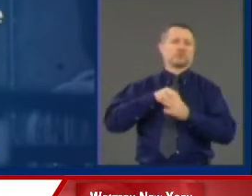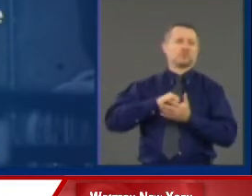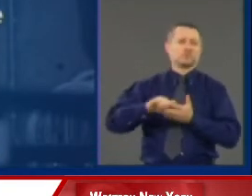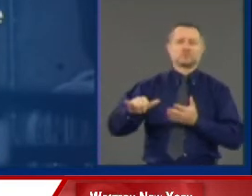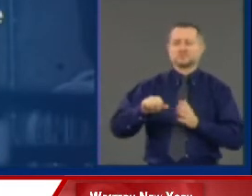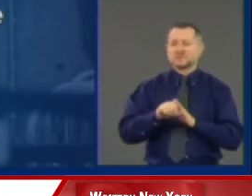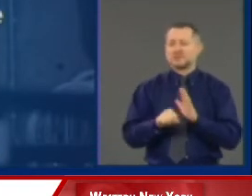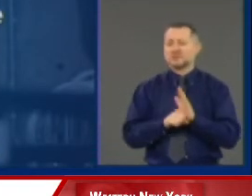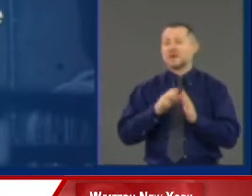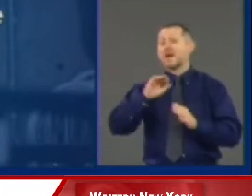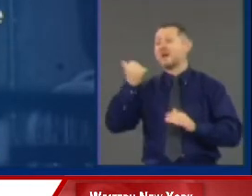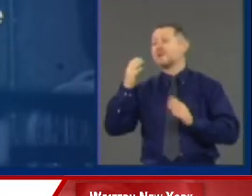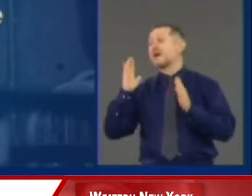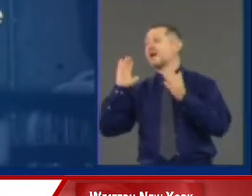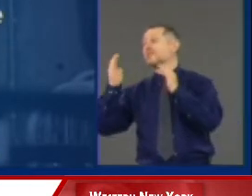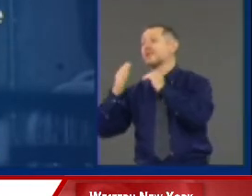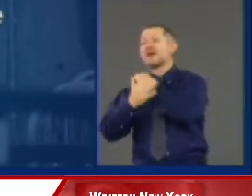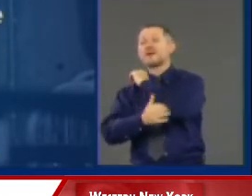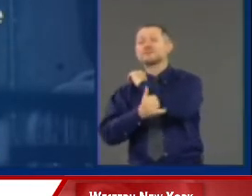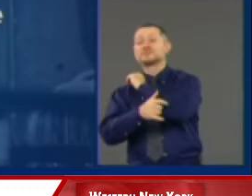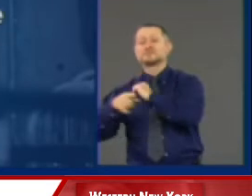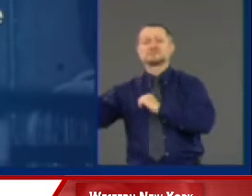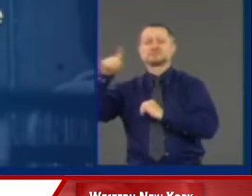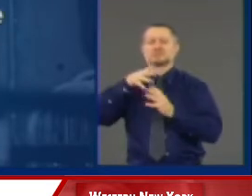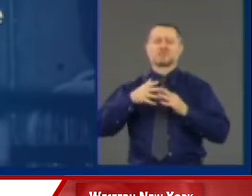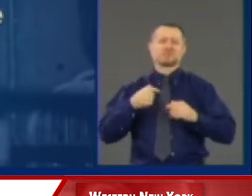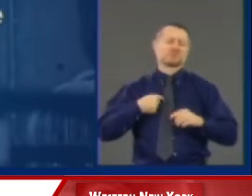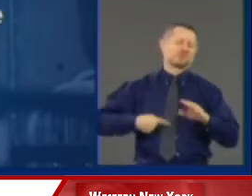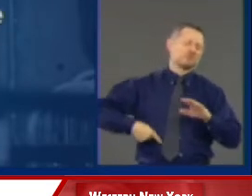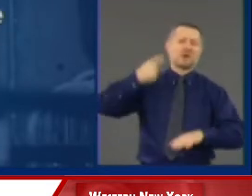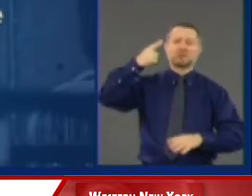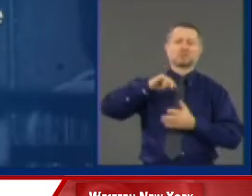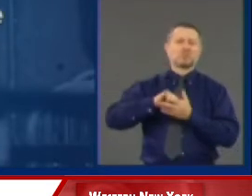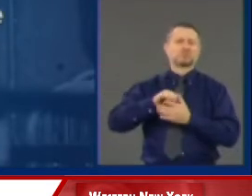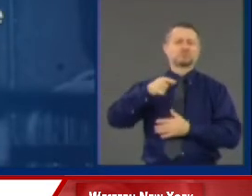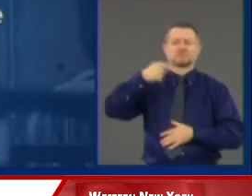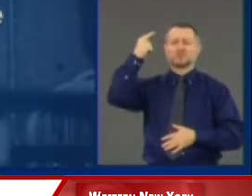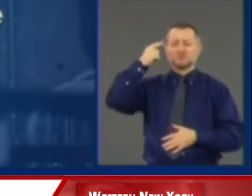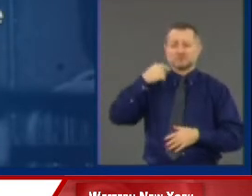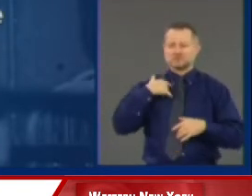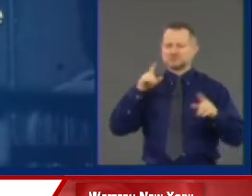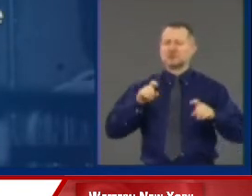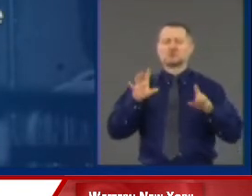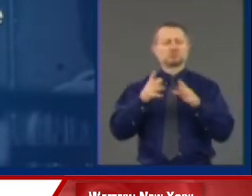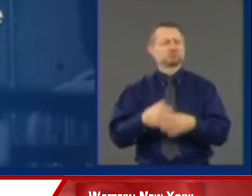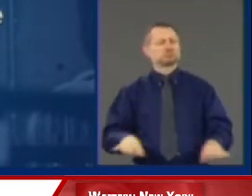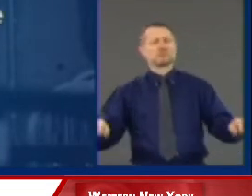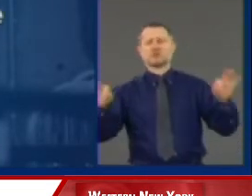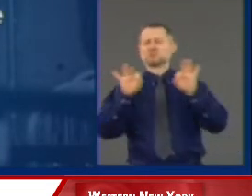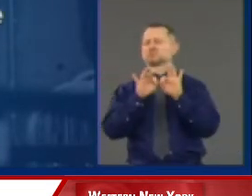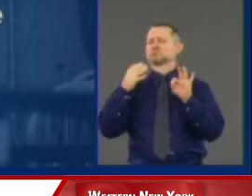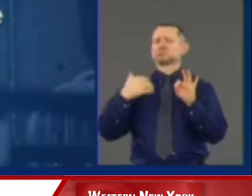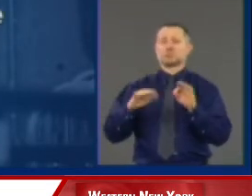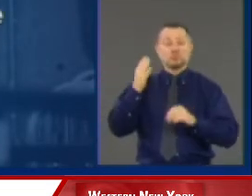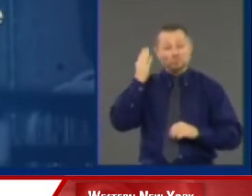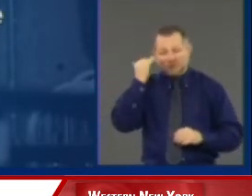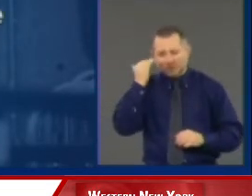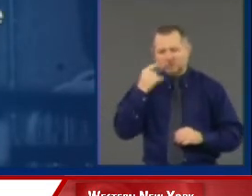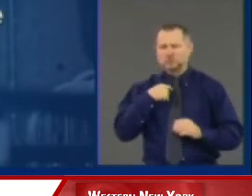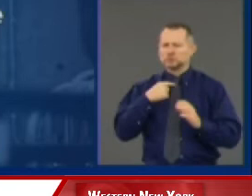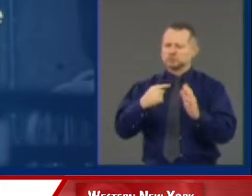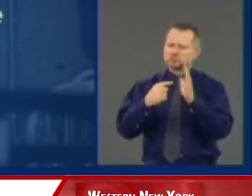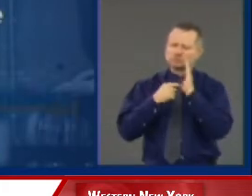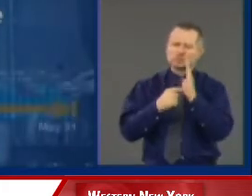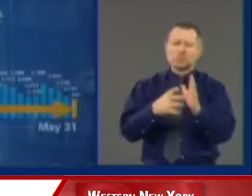country on the globe. And the tests are very relevant because they're a snapshot in time. They tell you where you